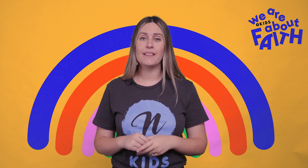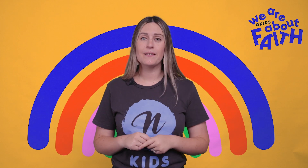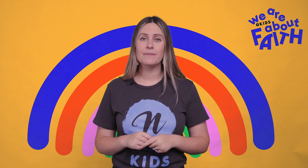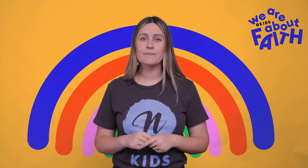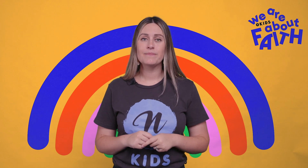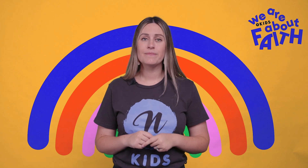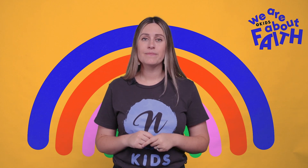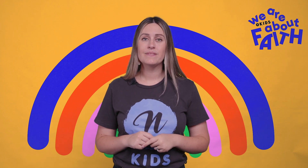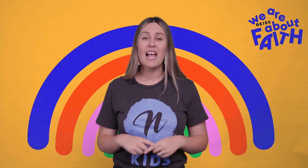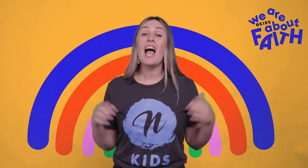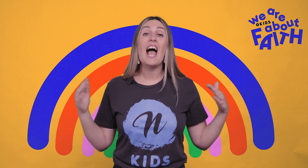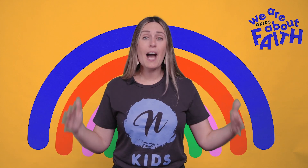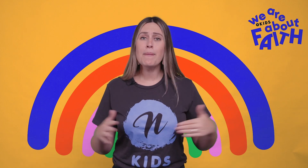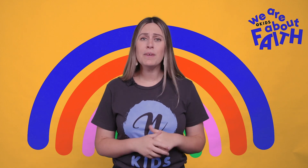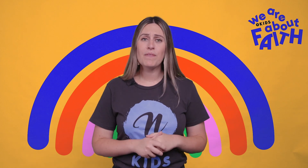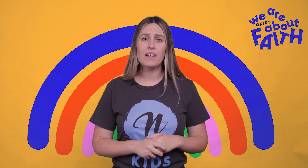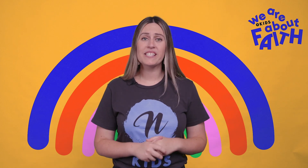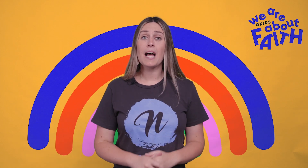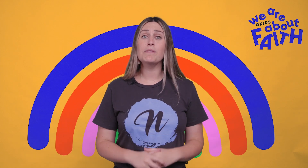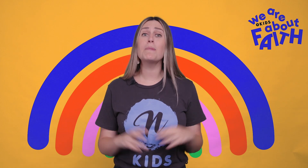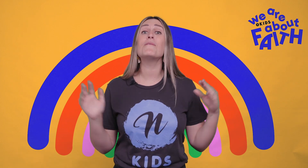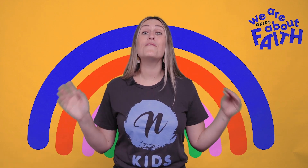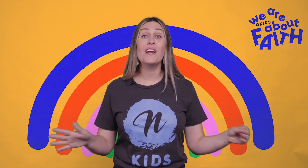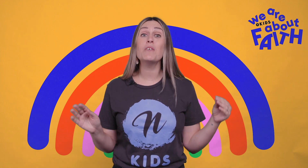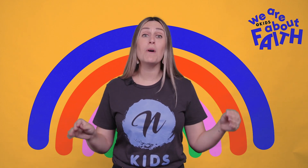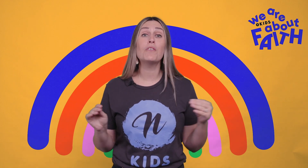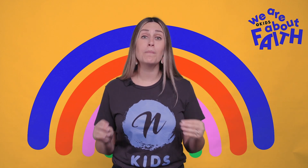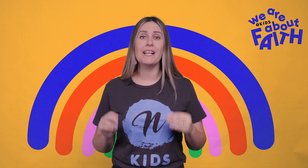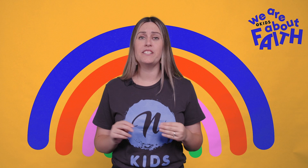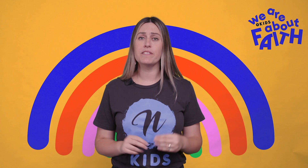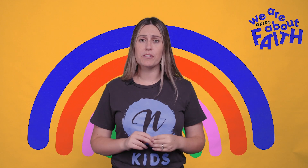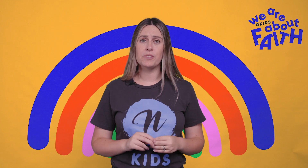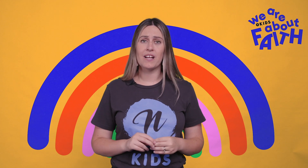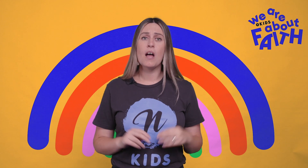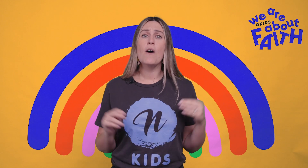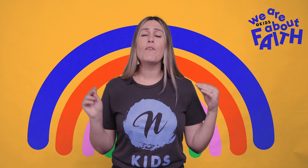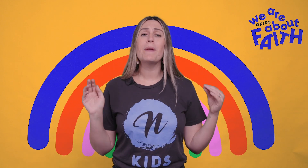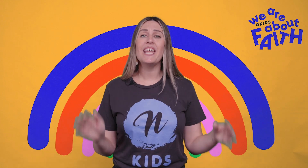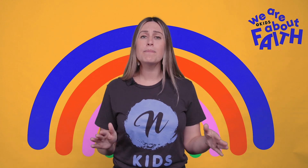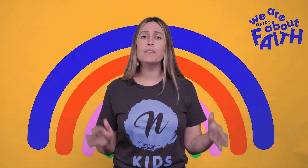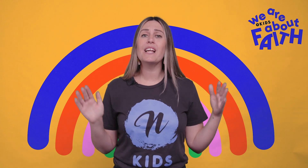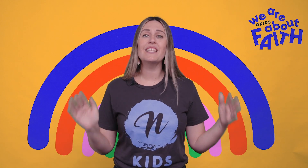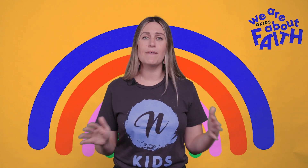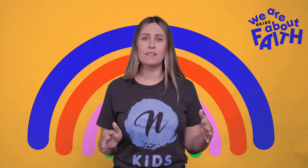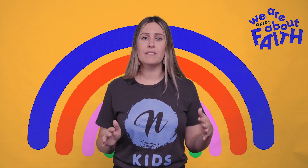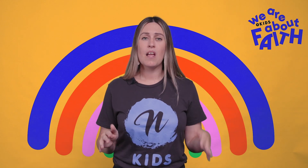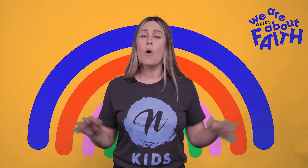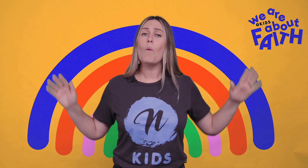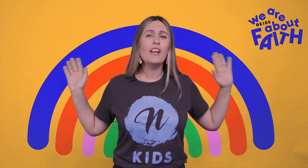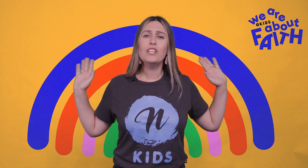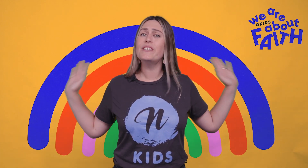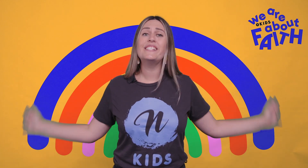faith? Our memory verse comes from a very well-known passage of scripture from Hebrews 11.